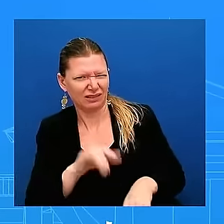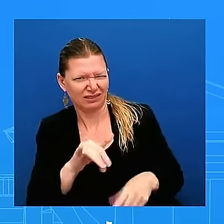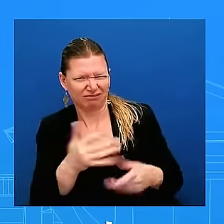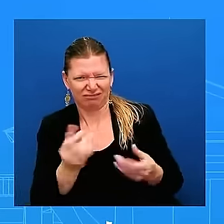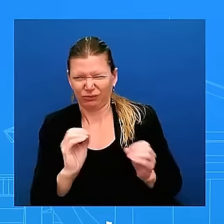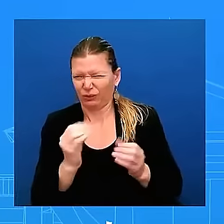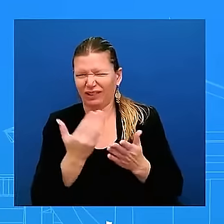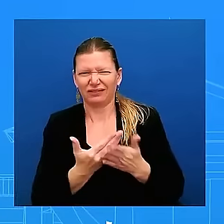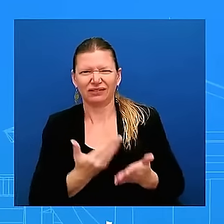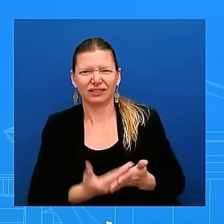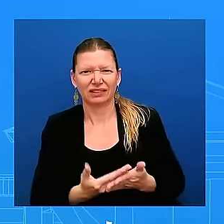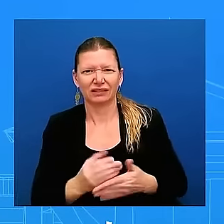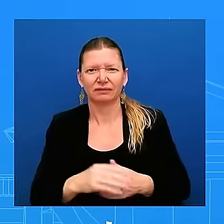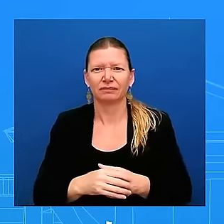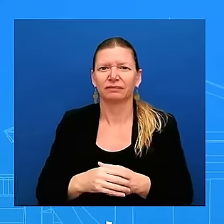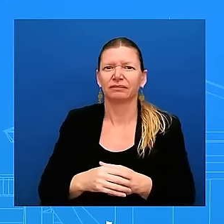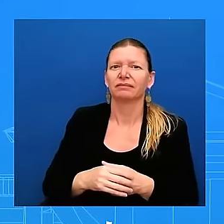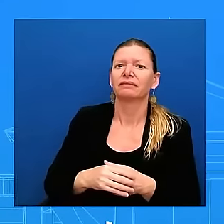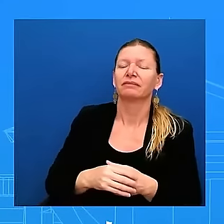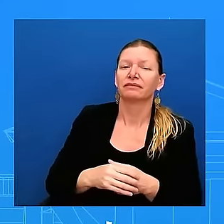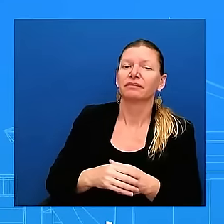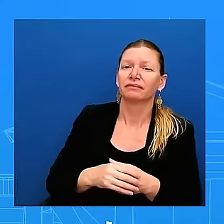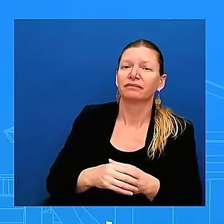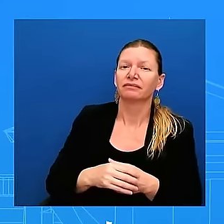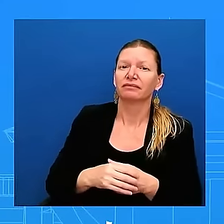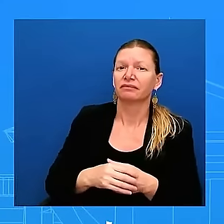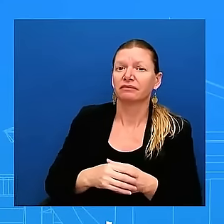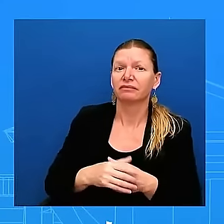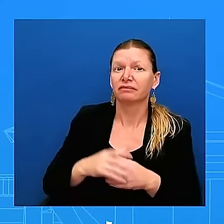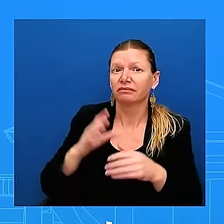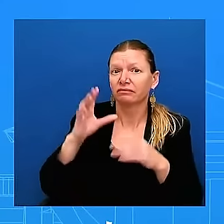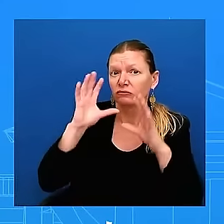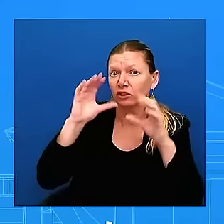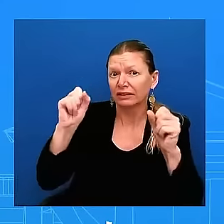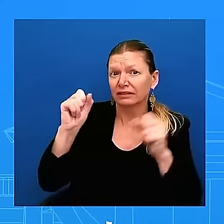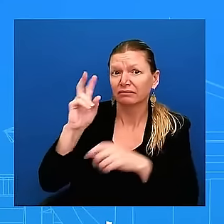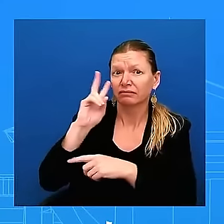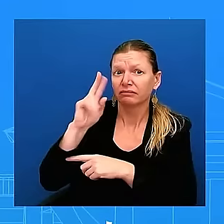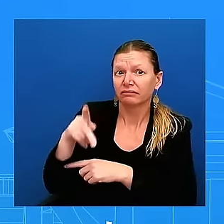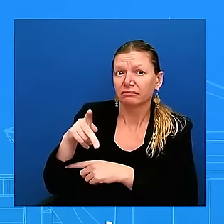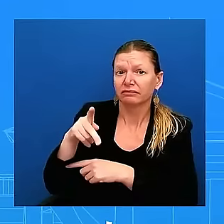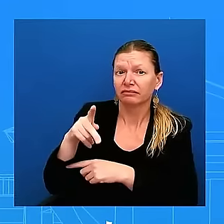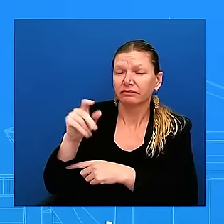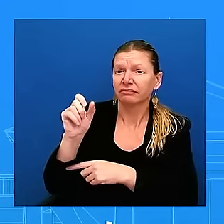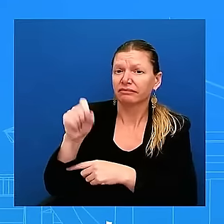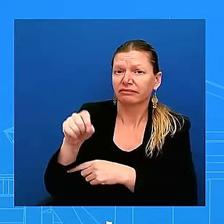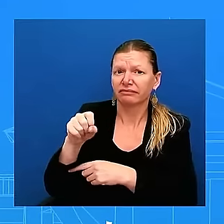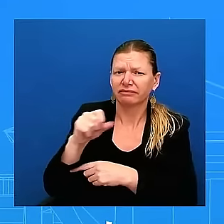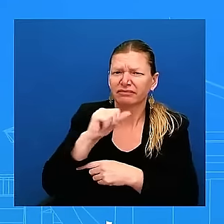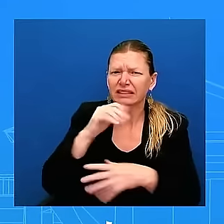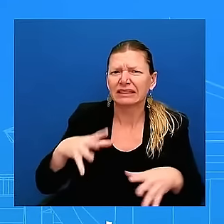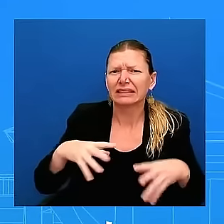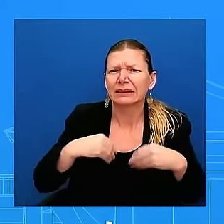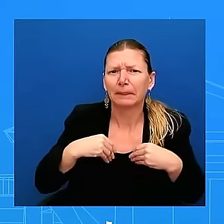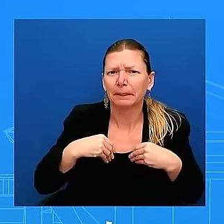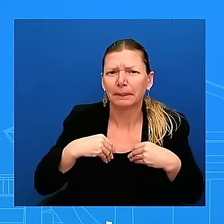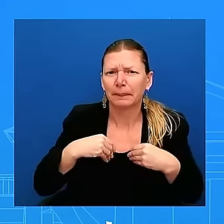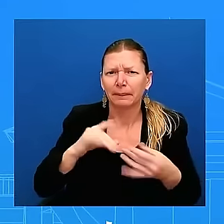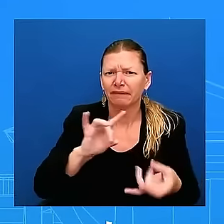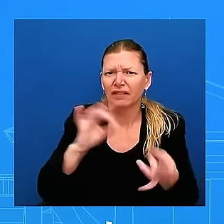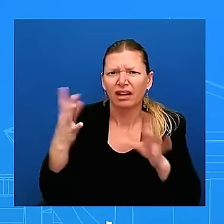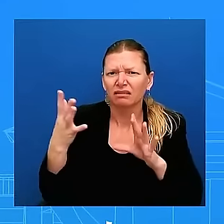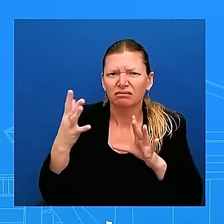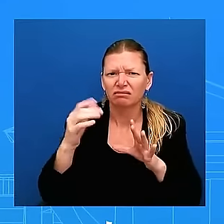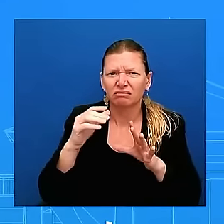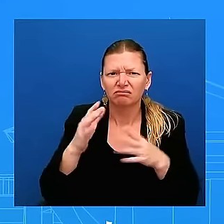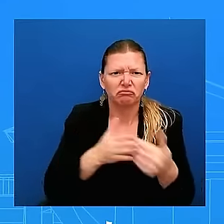have always forcefully forcefully condemned uh violence in all forms uh including uh political violence